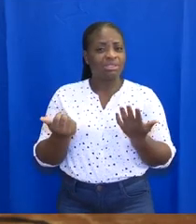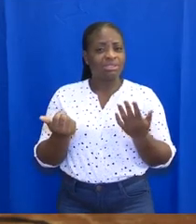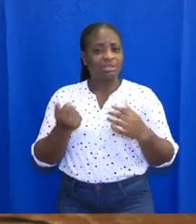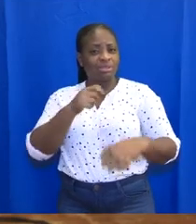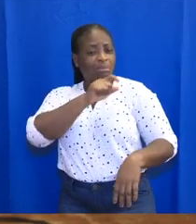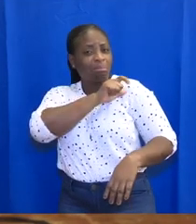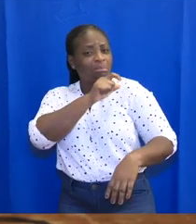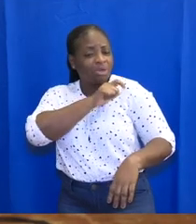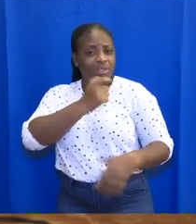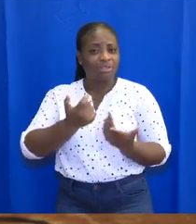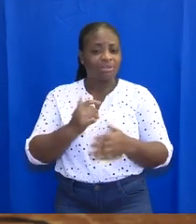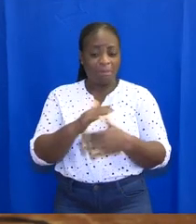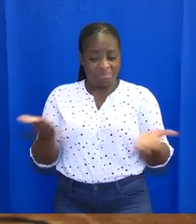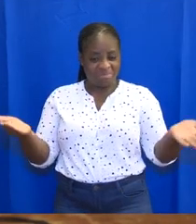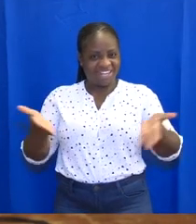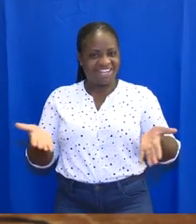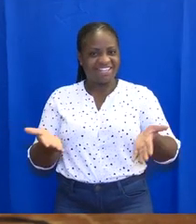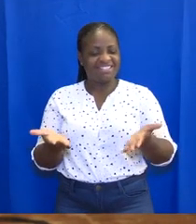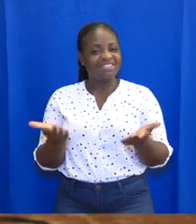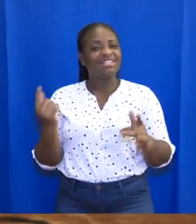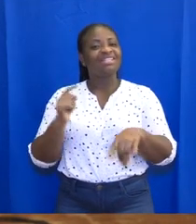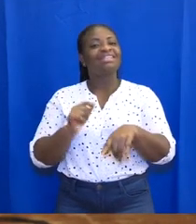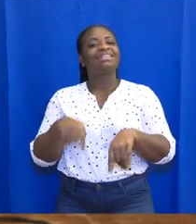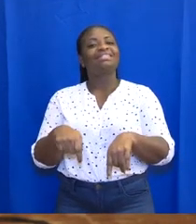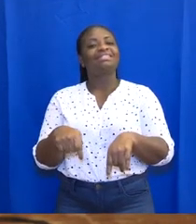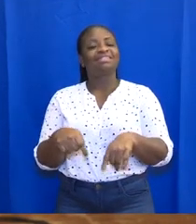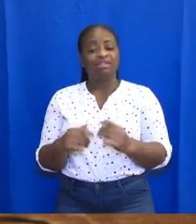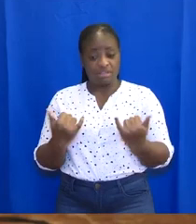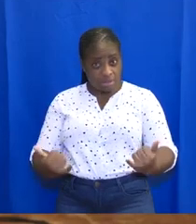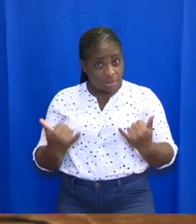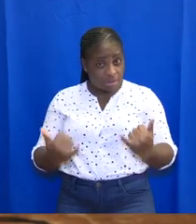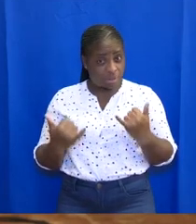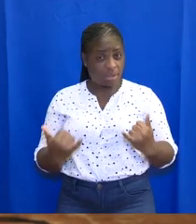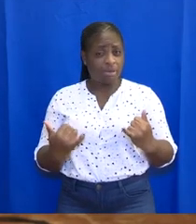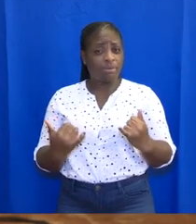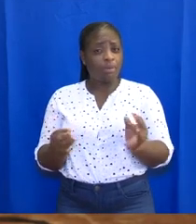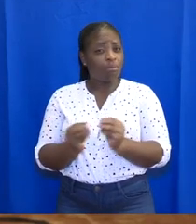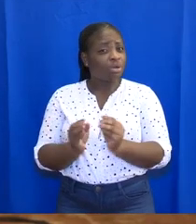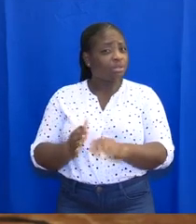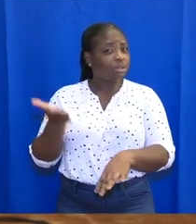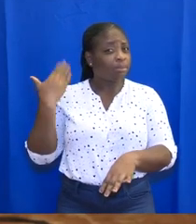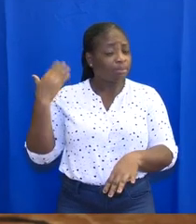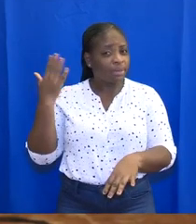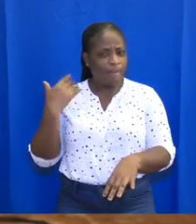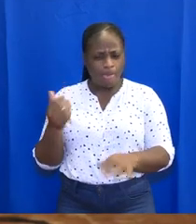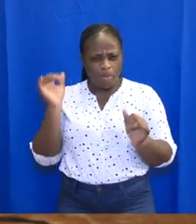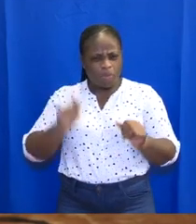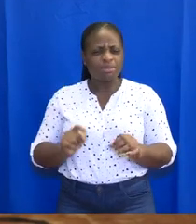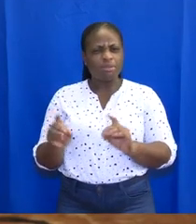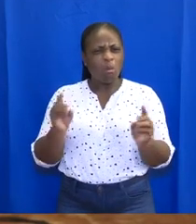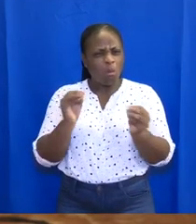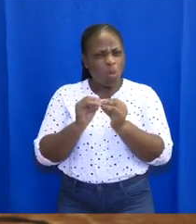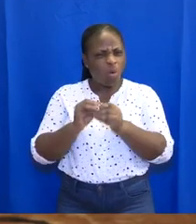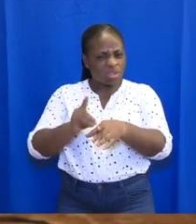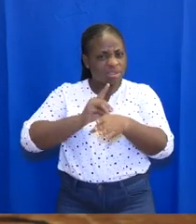agencies in bringing us this far. Now more than ever, we must be even more disciplined